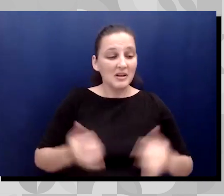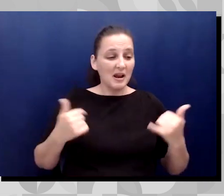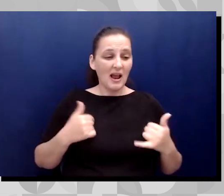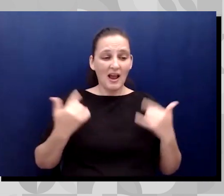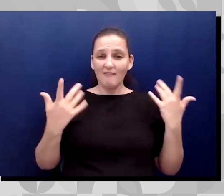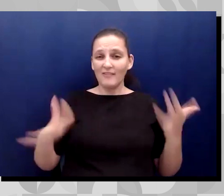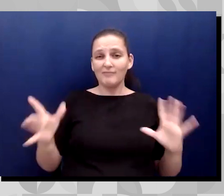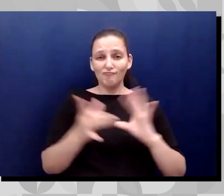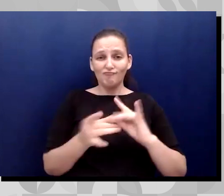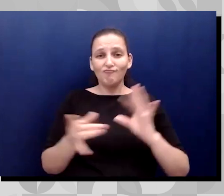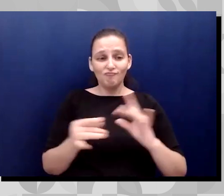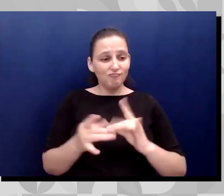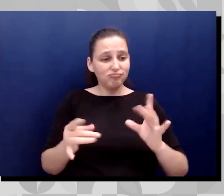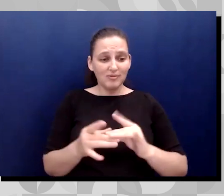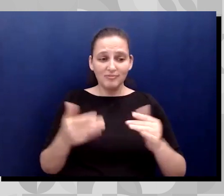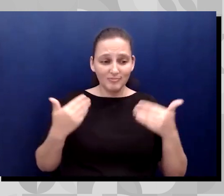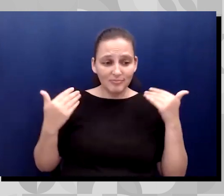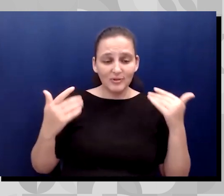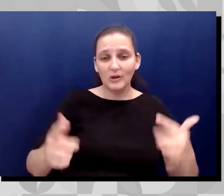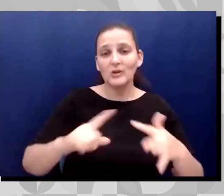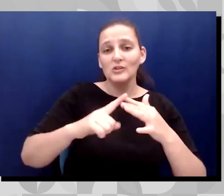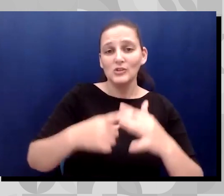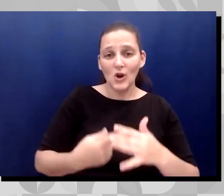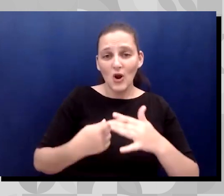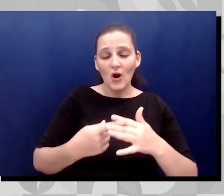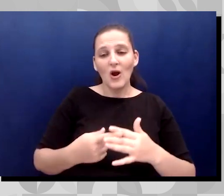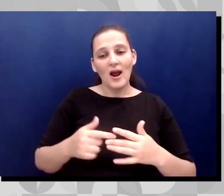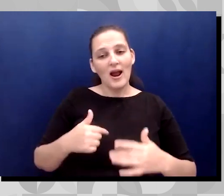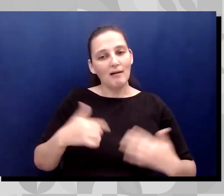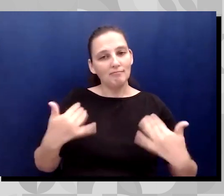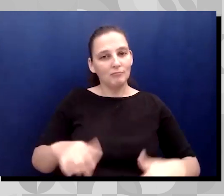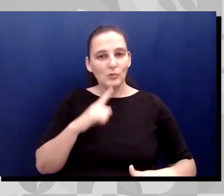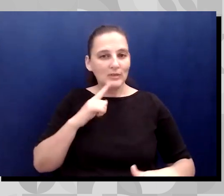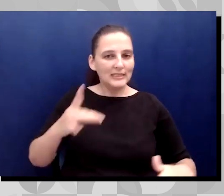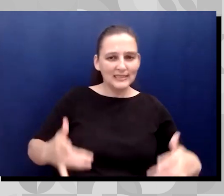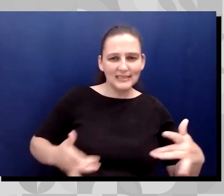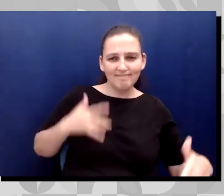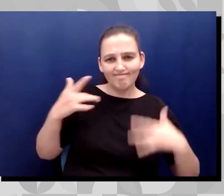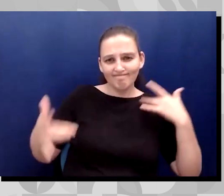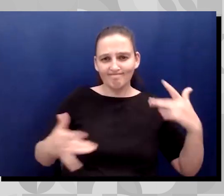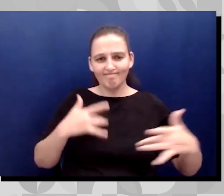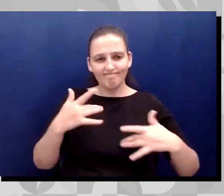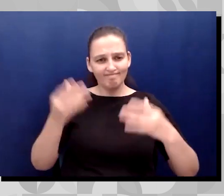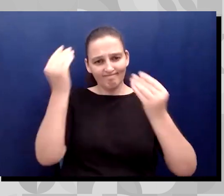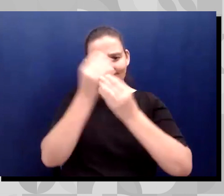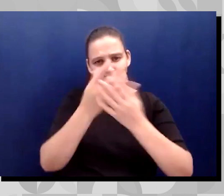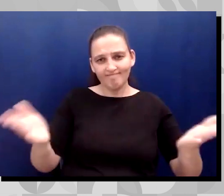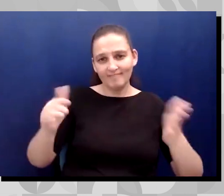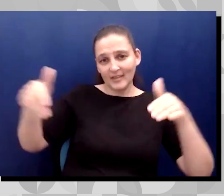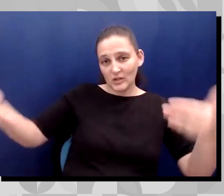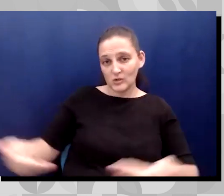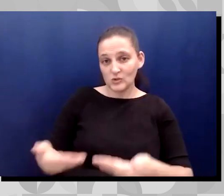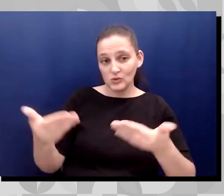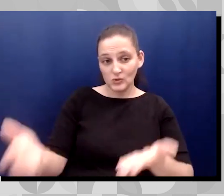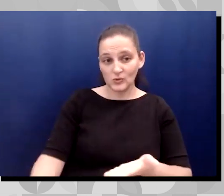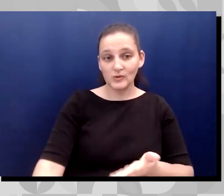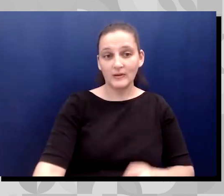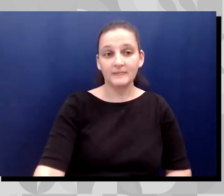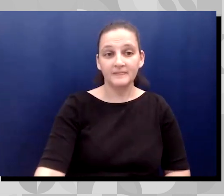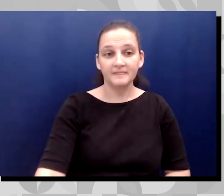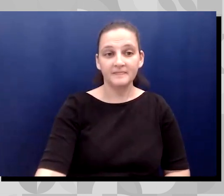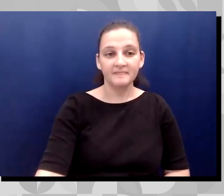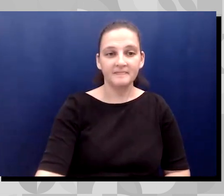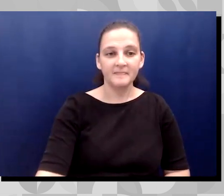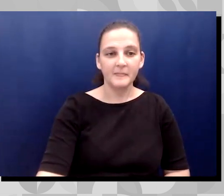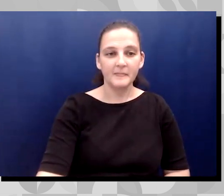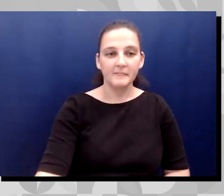me. I just want to get started now. So, I'm very, very excited to announce and introduce the first speaker for